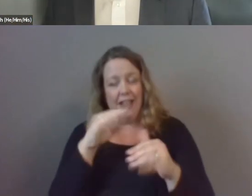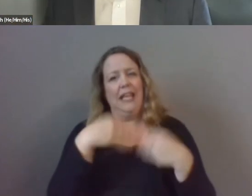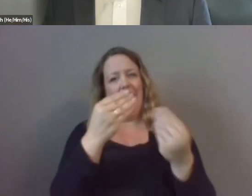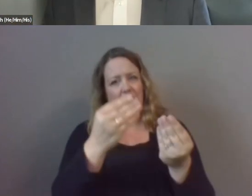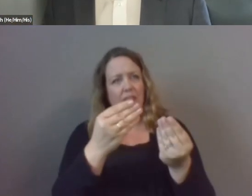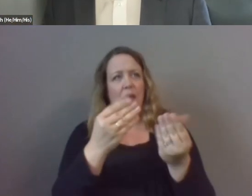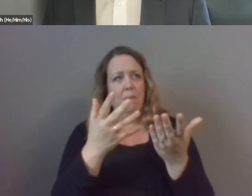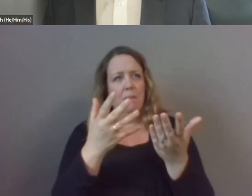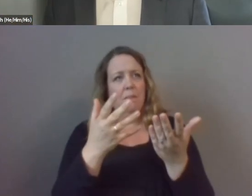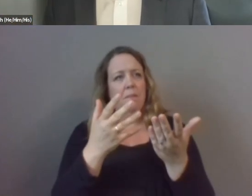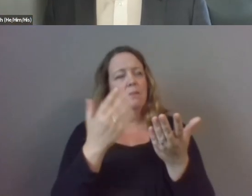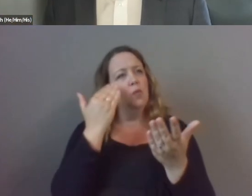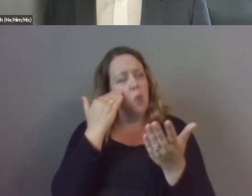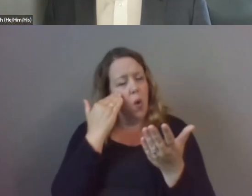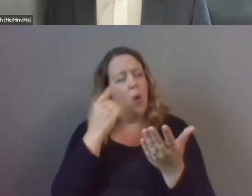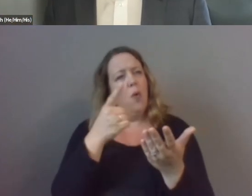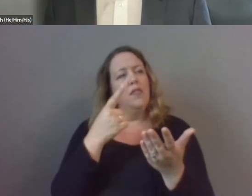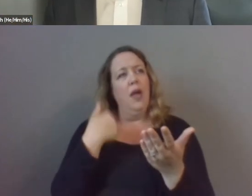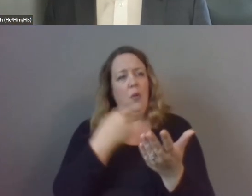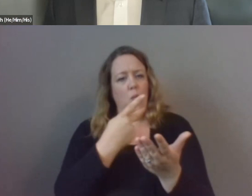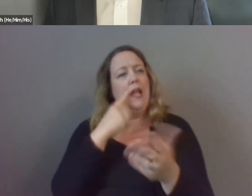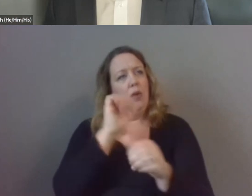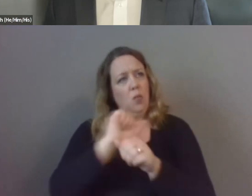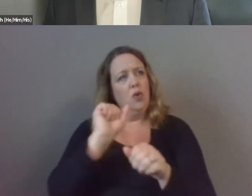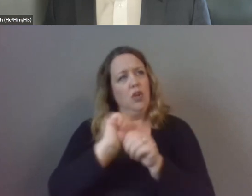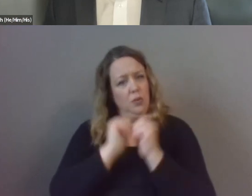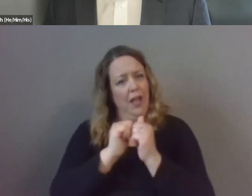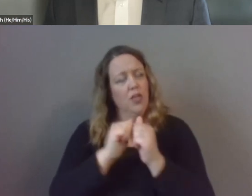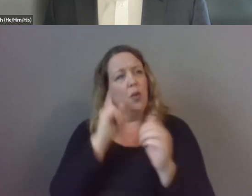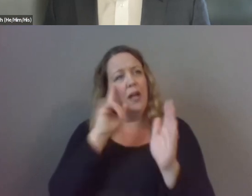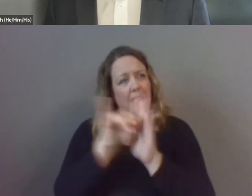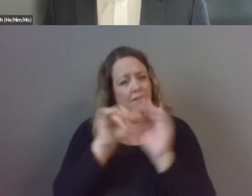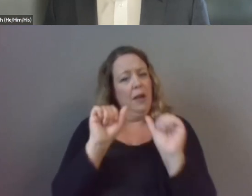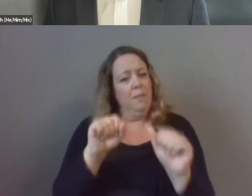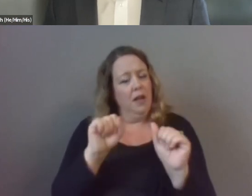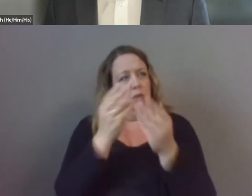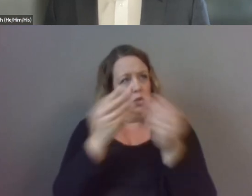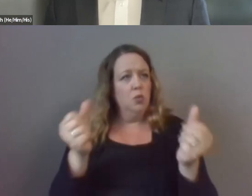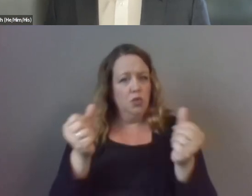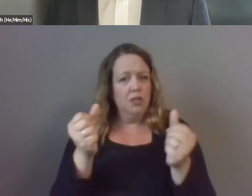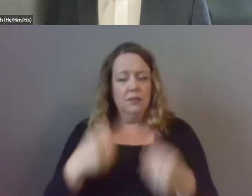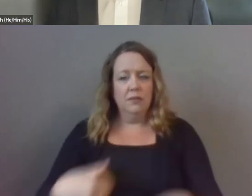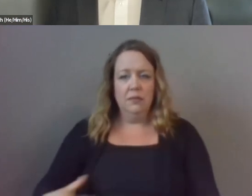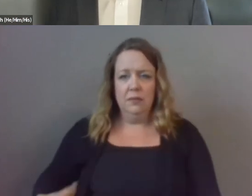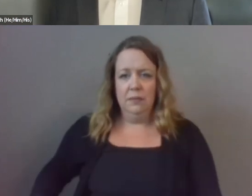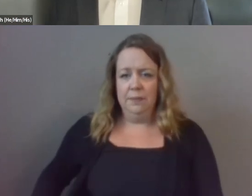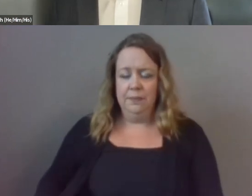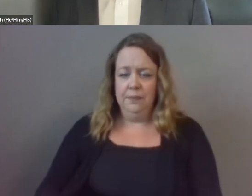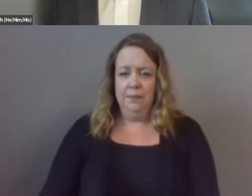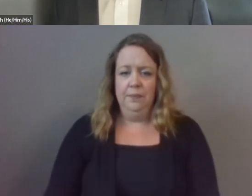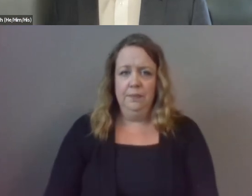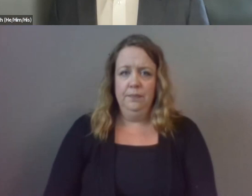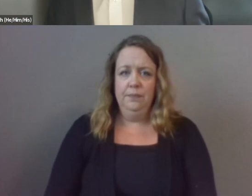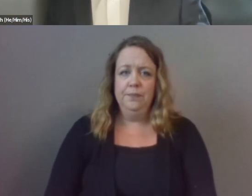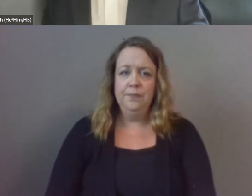we're we're making some headway and and you know identifying potential resolution paths so yeah thank